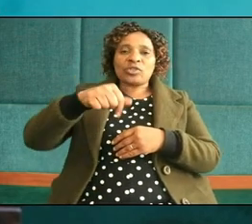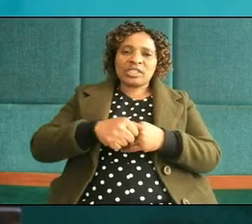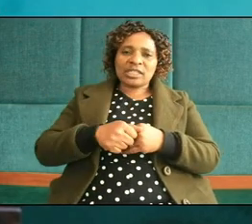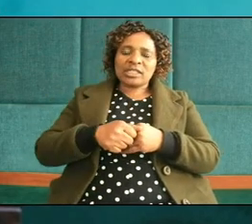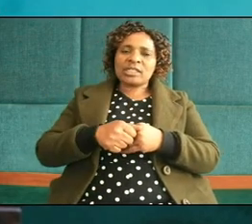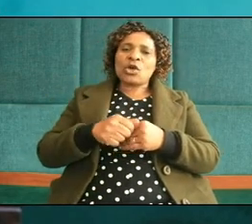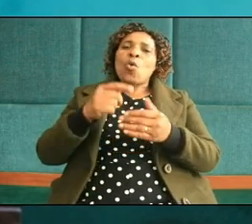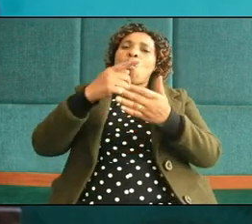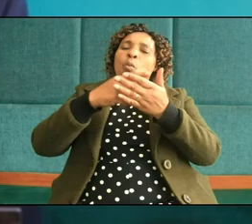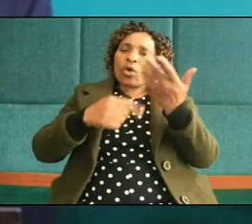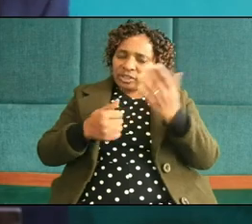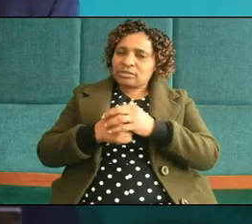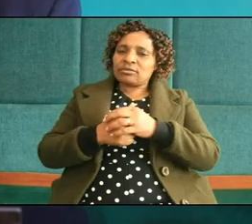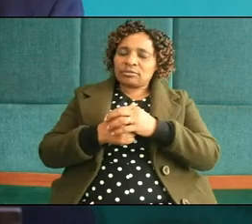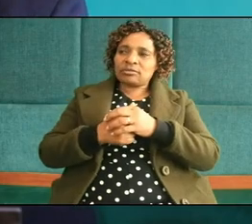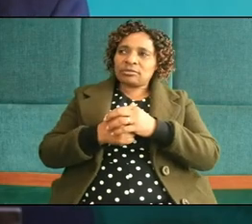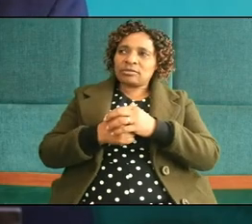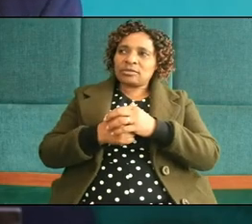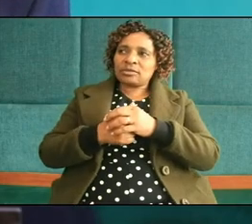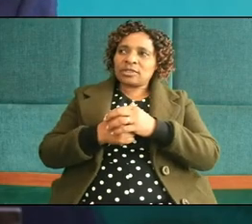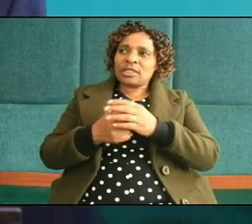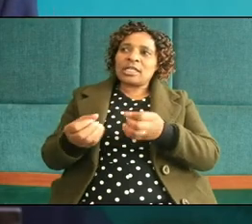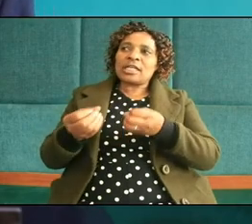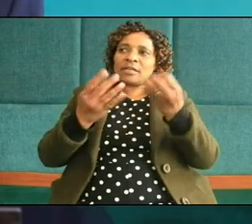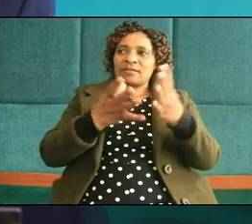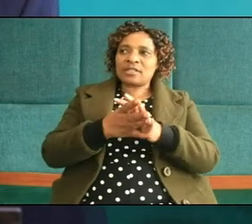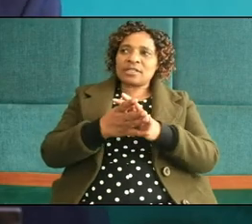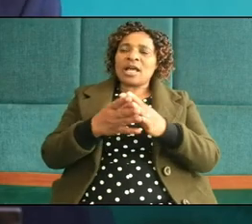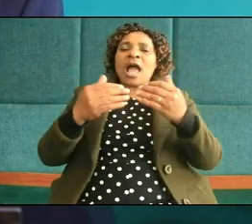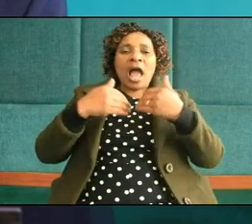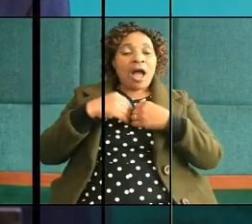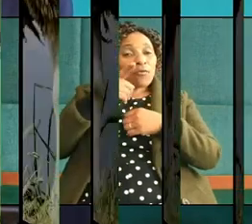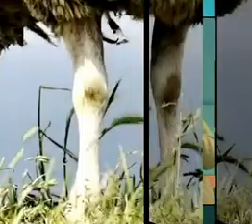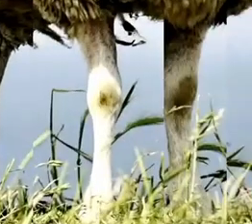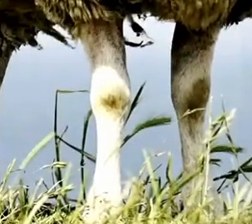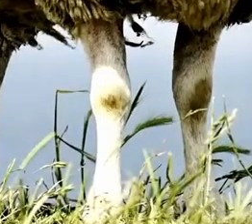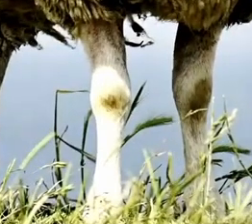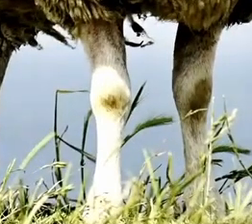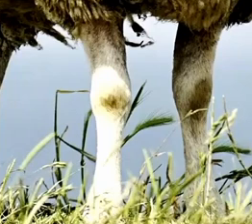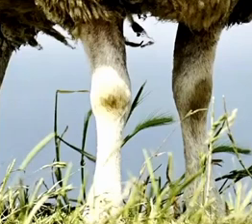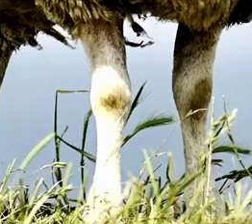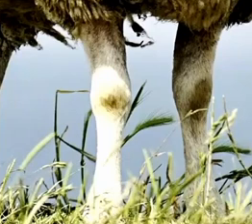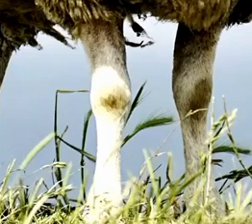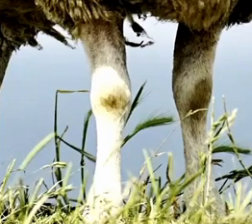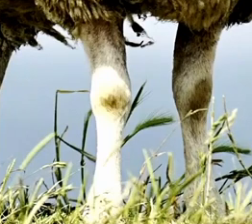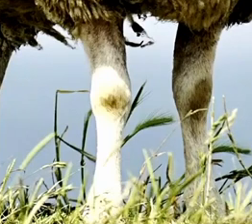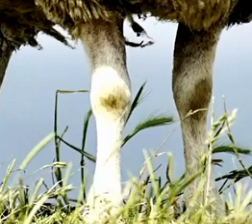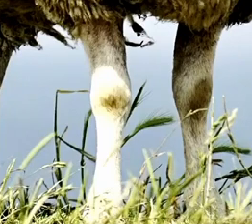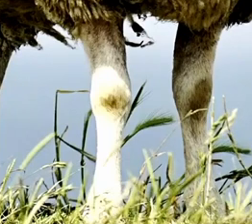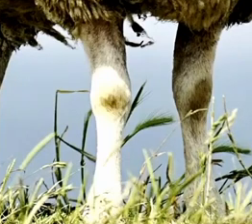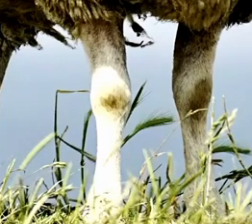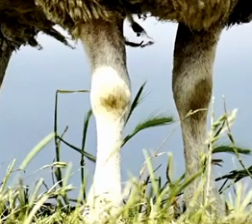in sheep's clothing have you ever thought about it